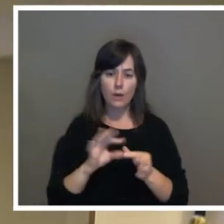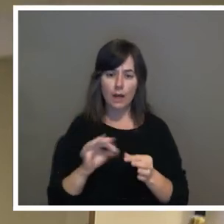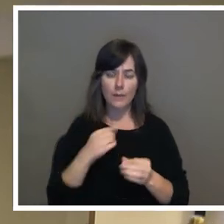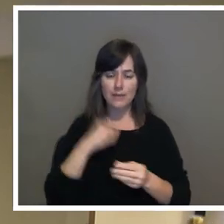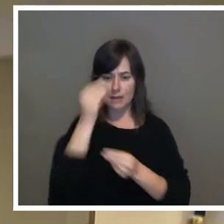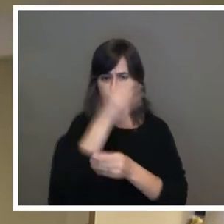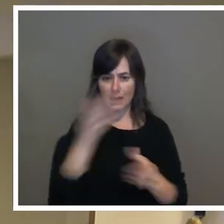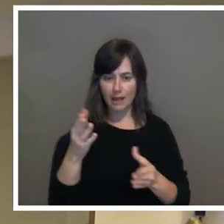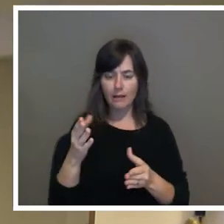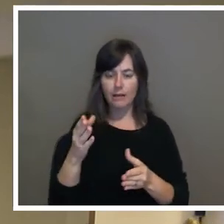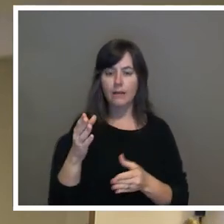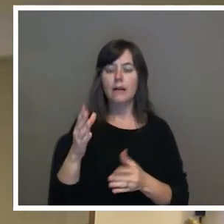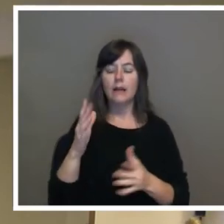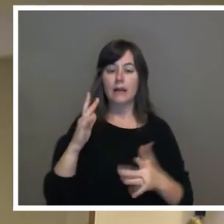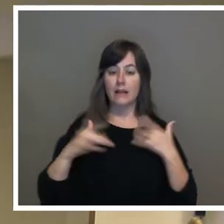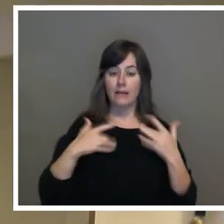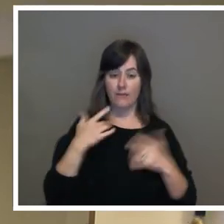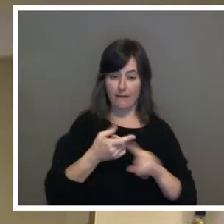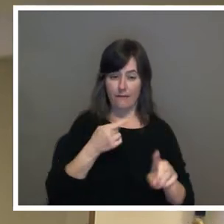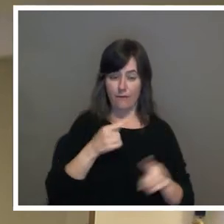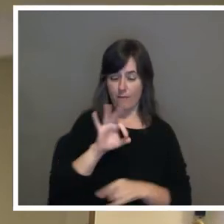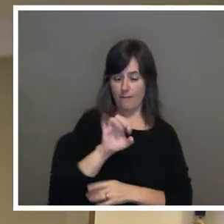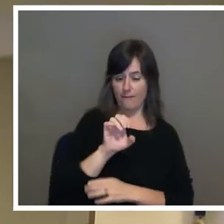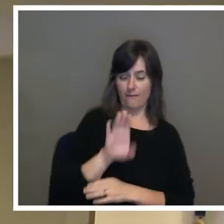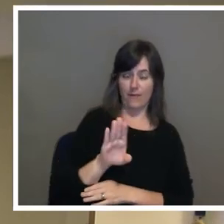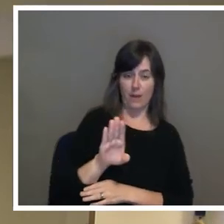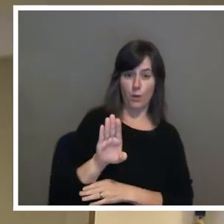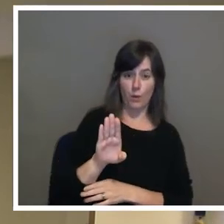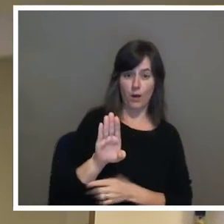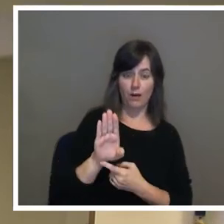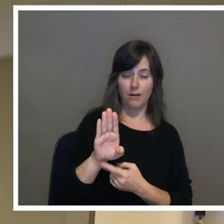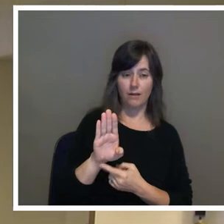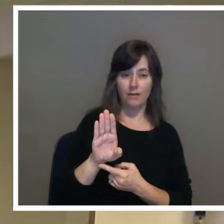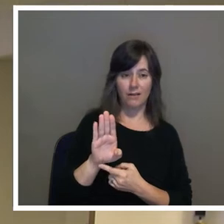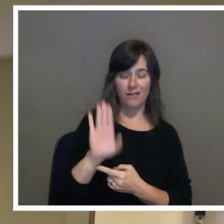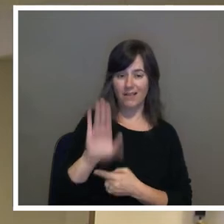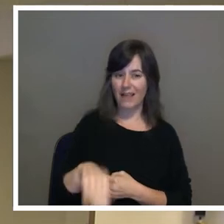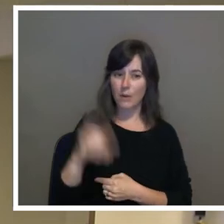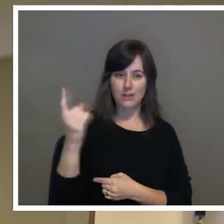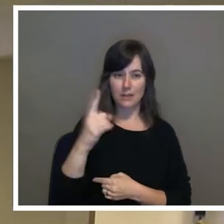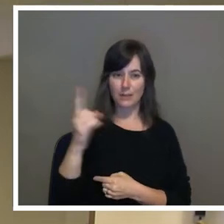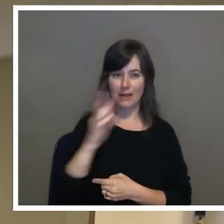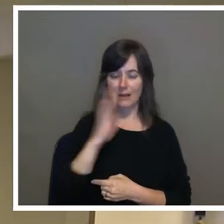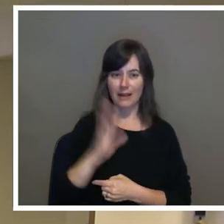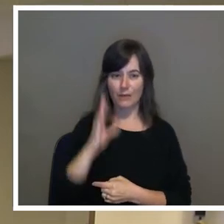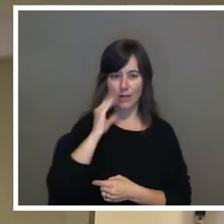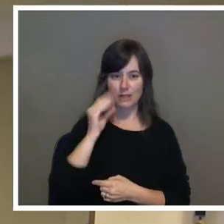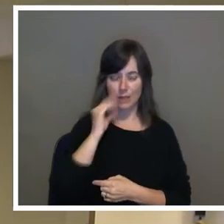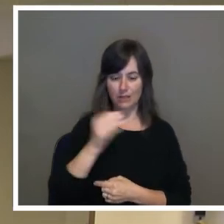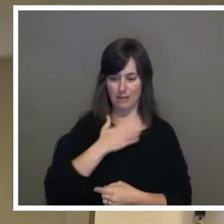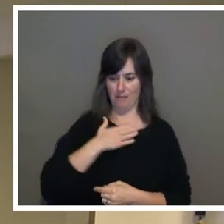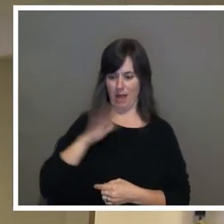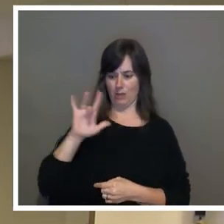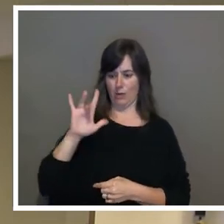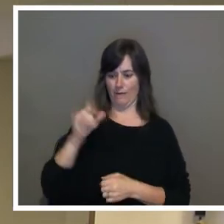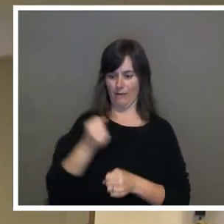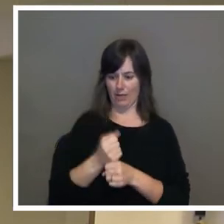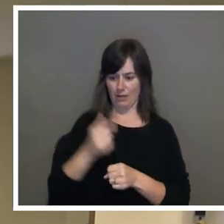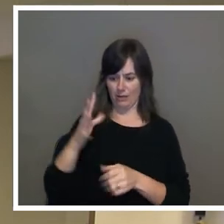was from February was an event unlike anything you know certainly I've seen in my 25 years in this business